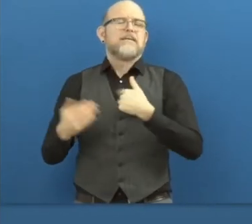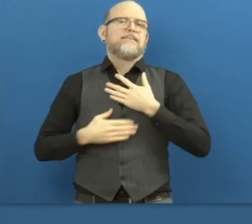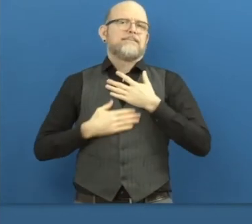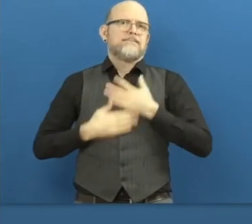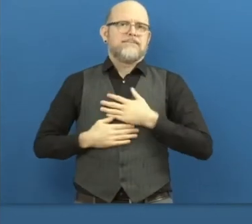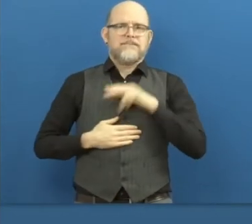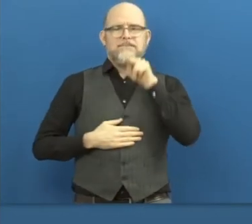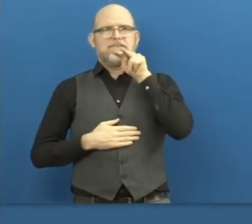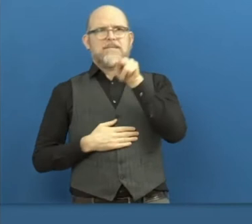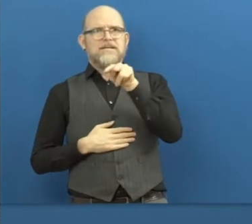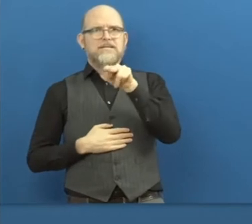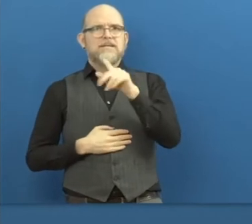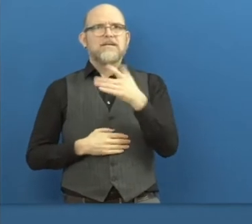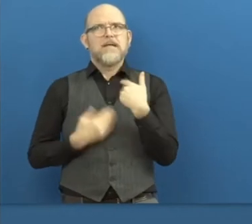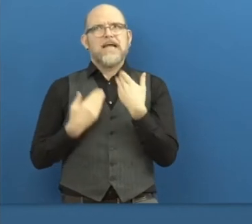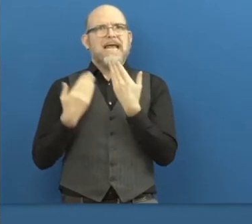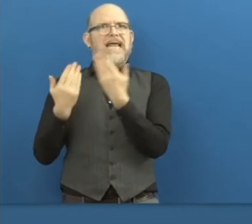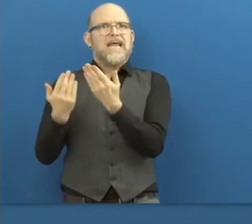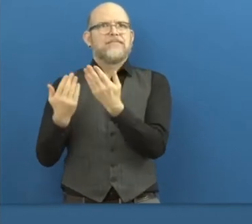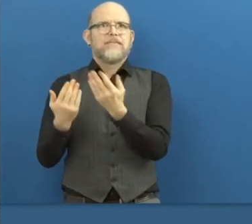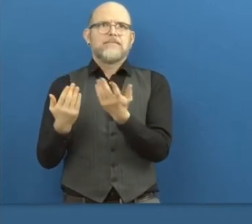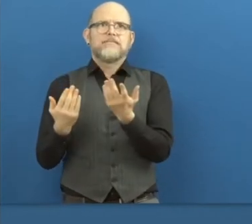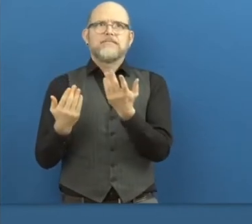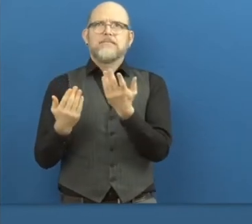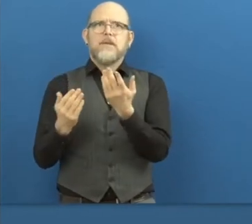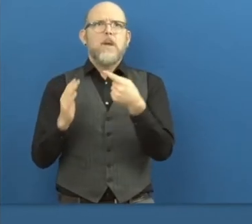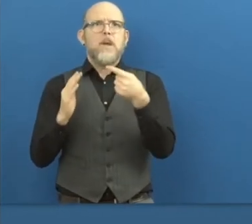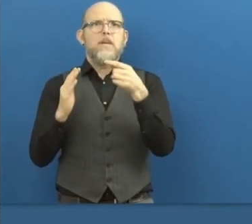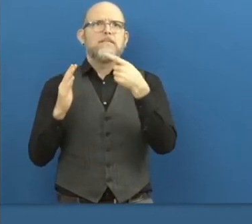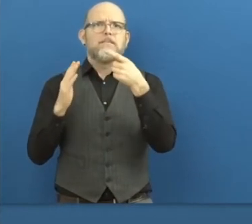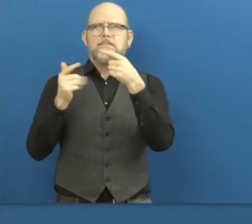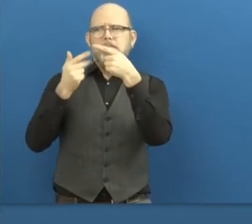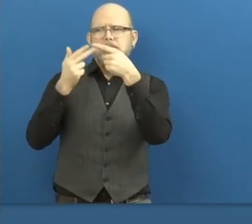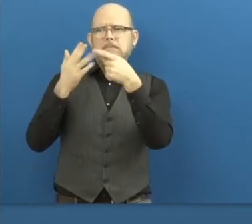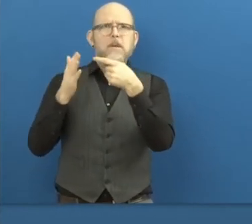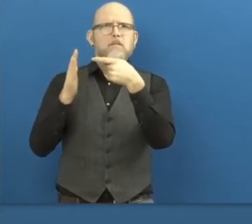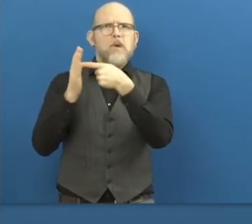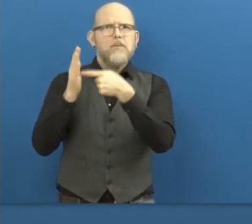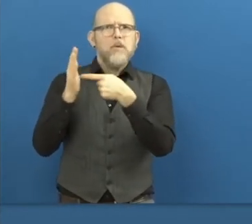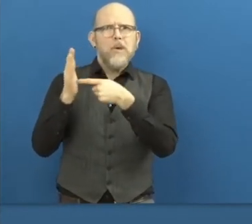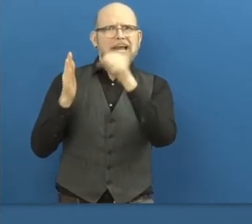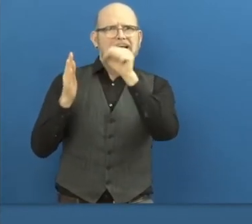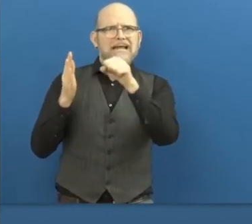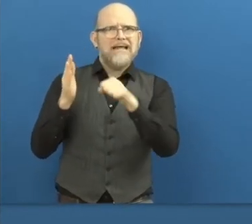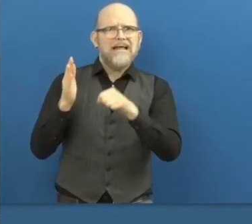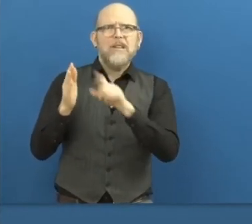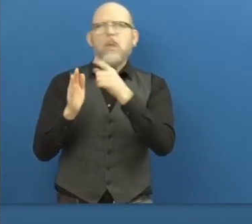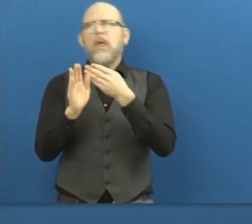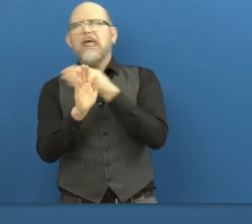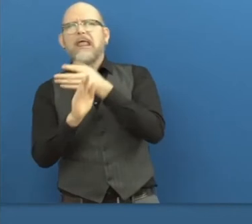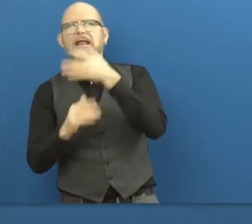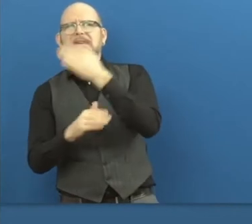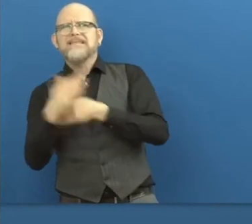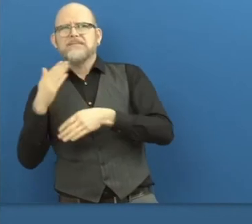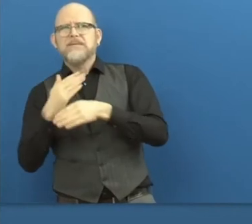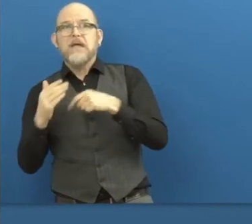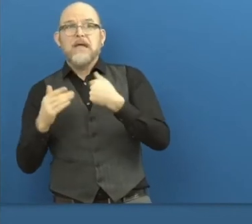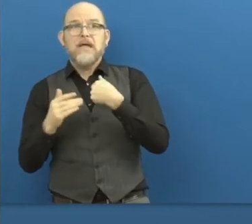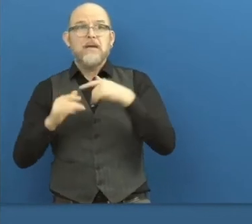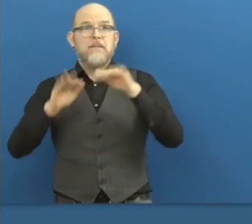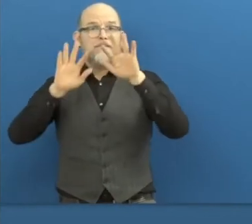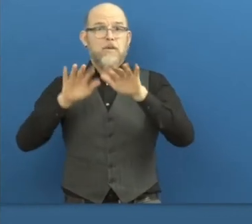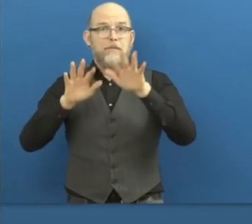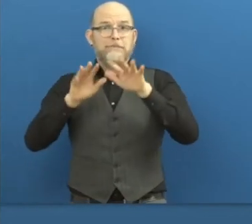not focus specifically on very important points. We use an algorithm and that